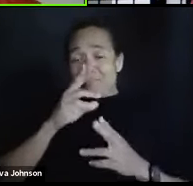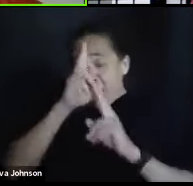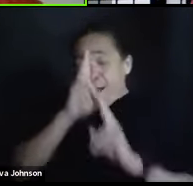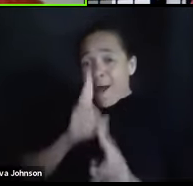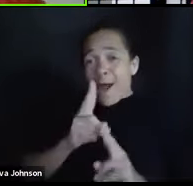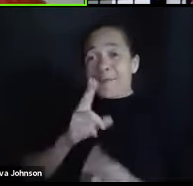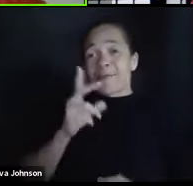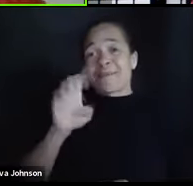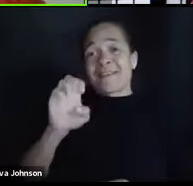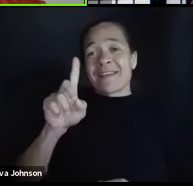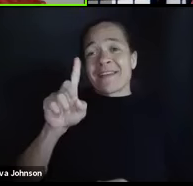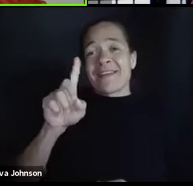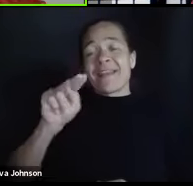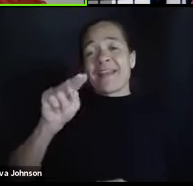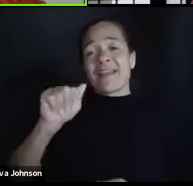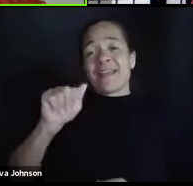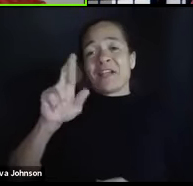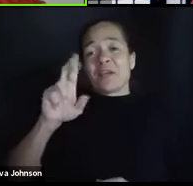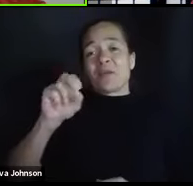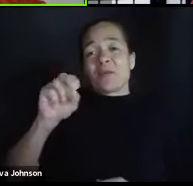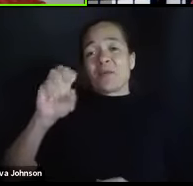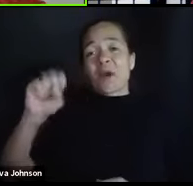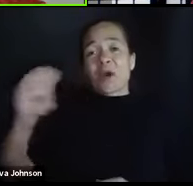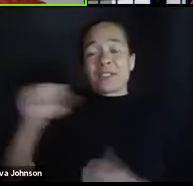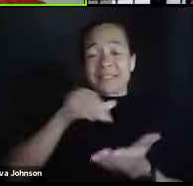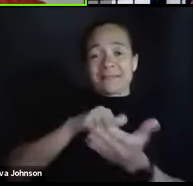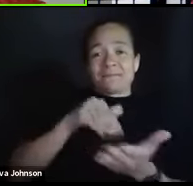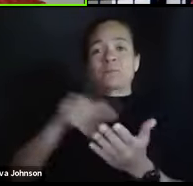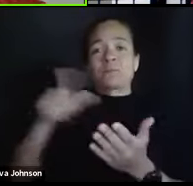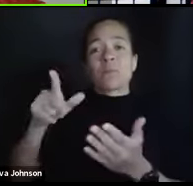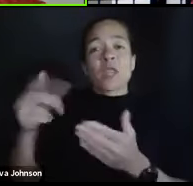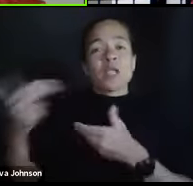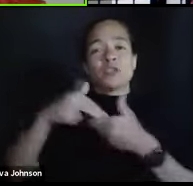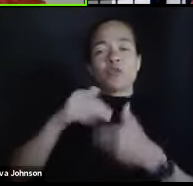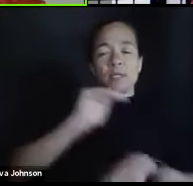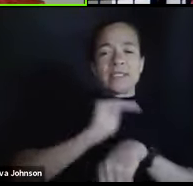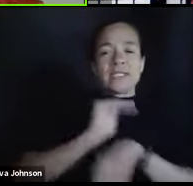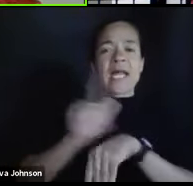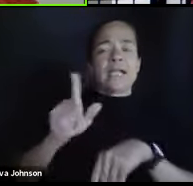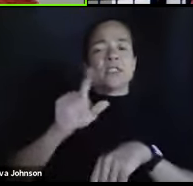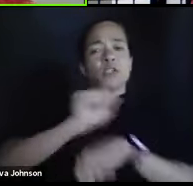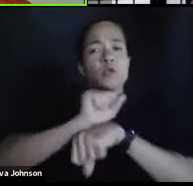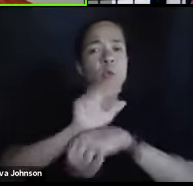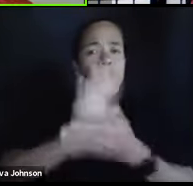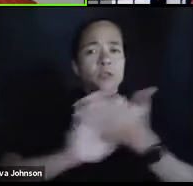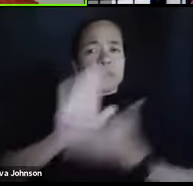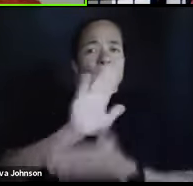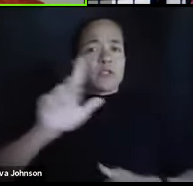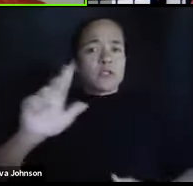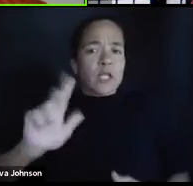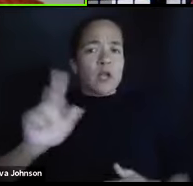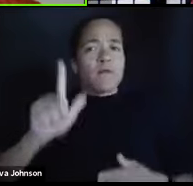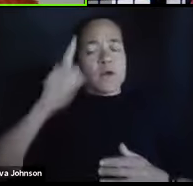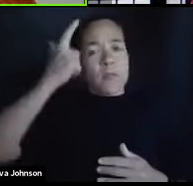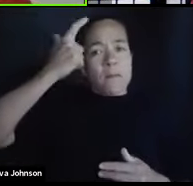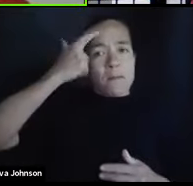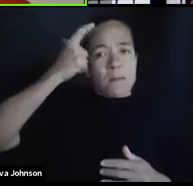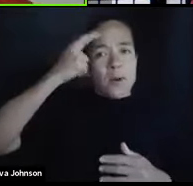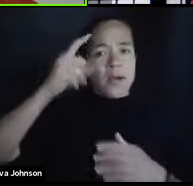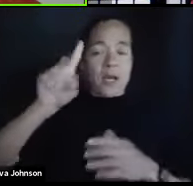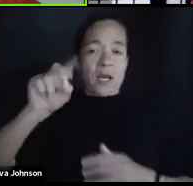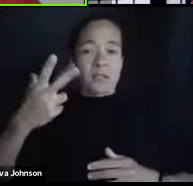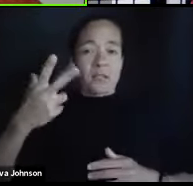Dr. works at UofL in the psychological and brain sciences department. She is commonly known as one of the